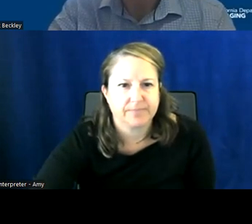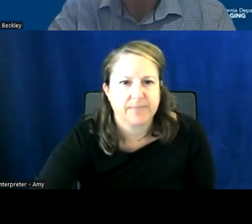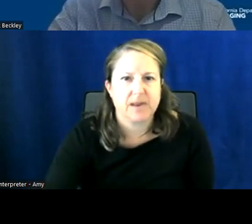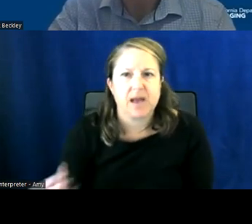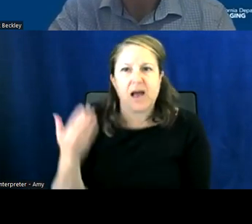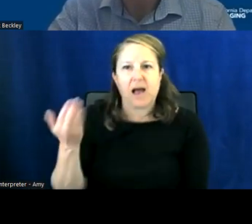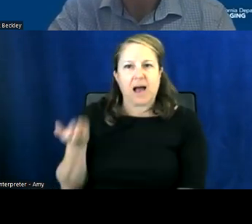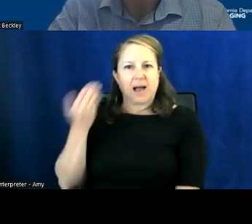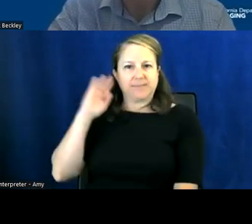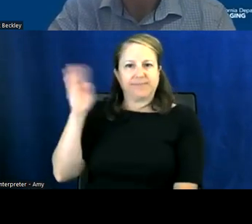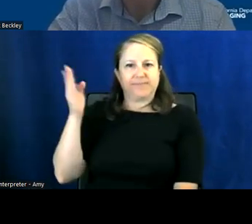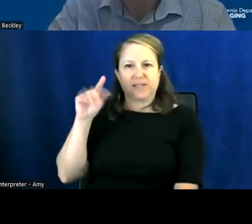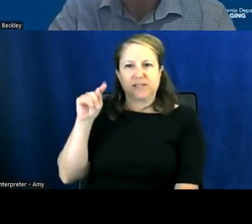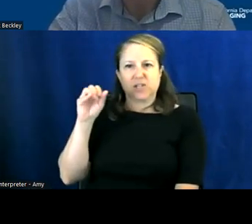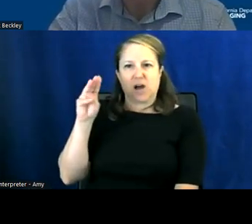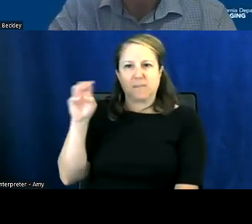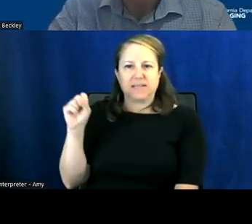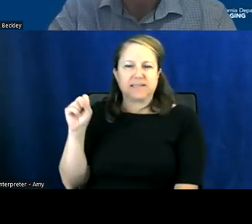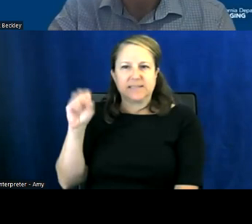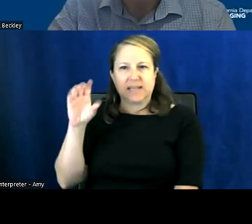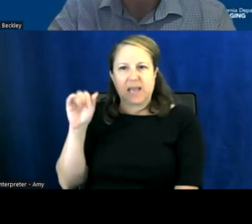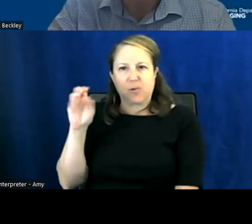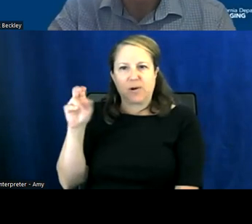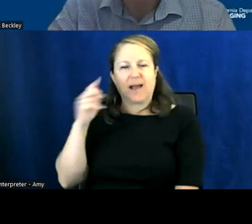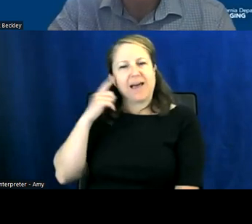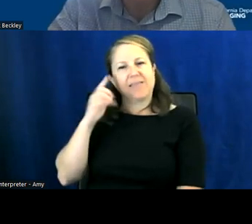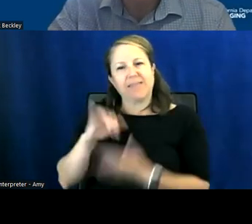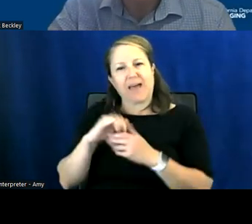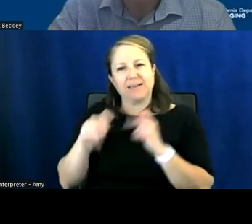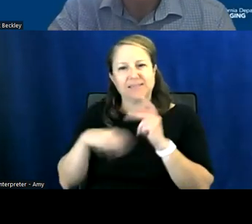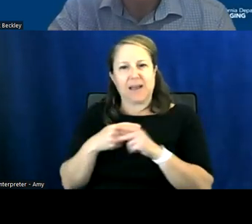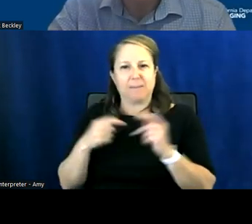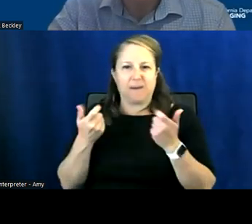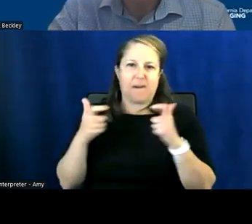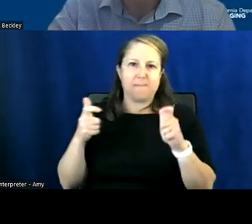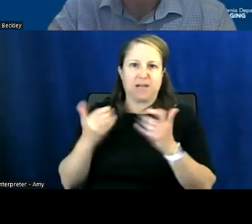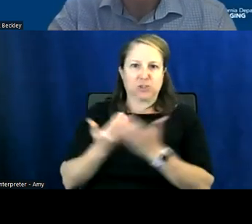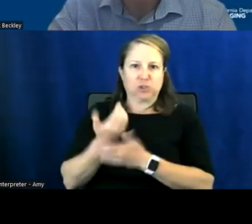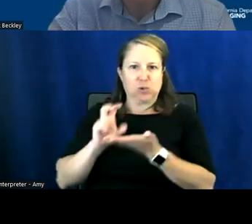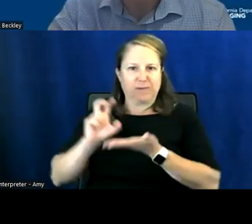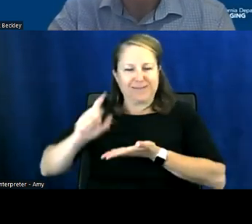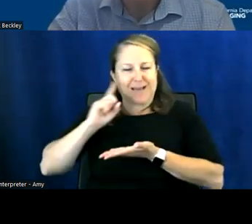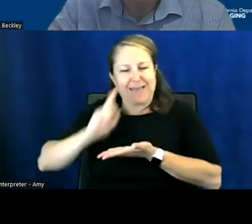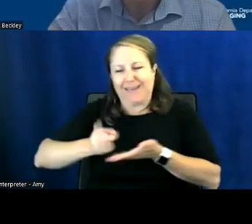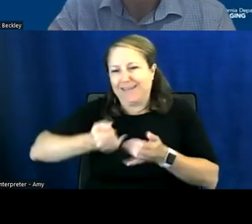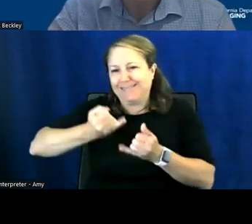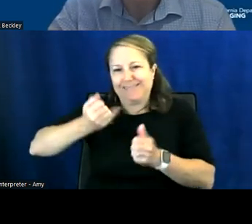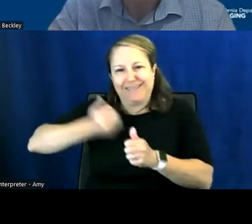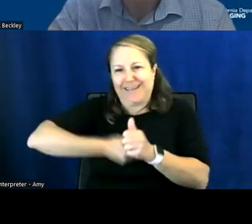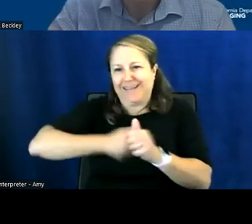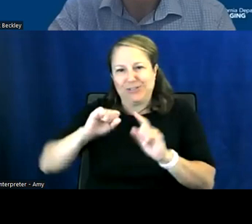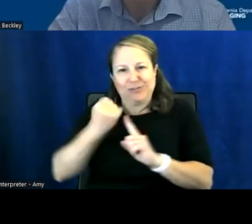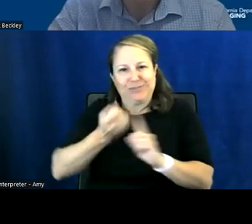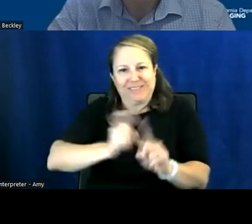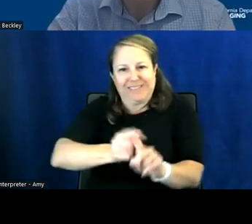on on those types of major new investments i think it's a case-by-case type of scenario um depending on what